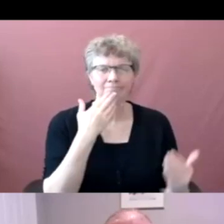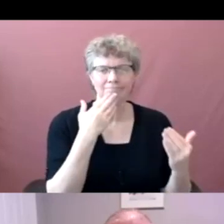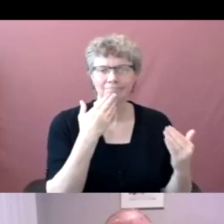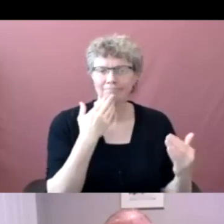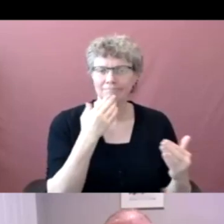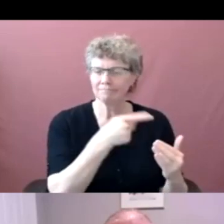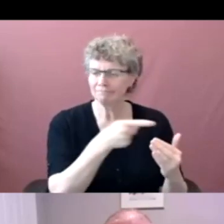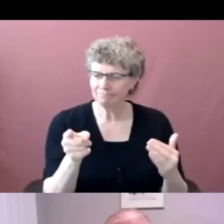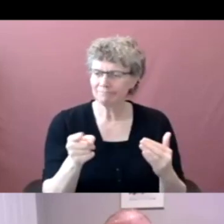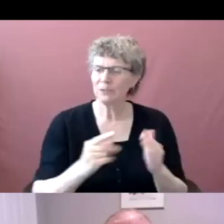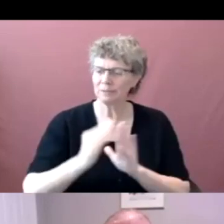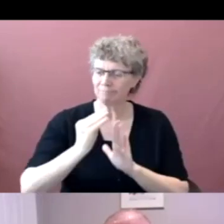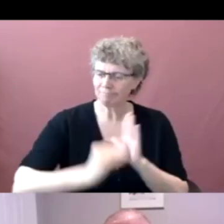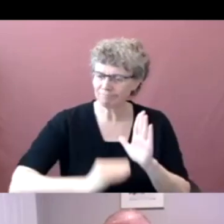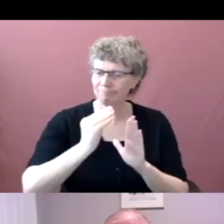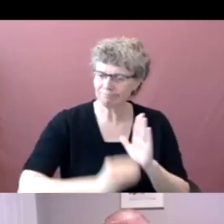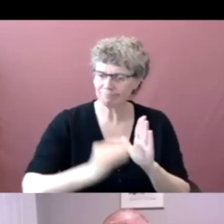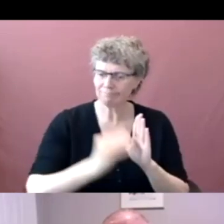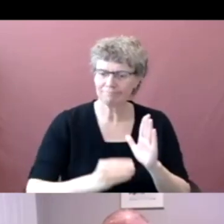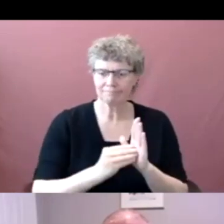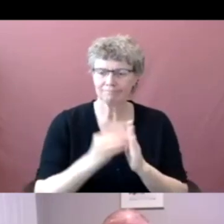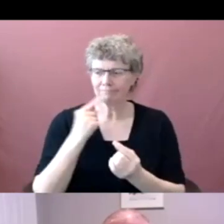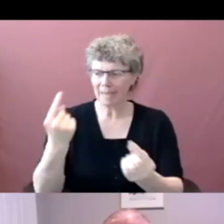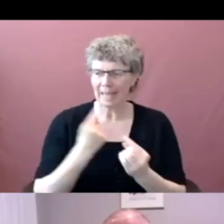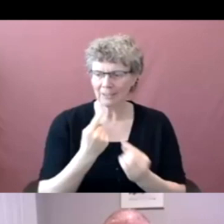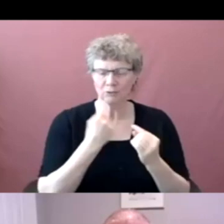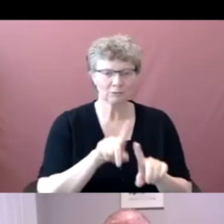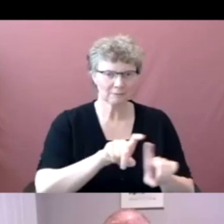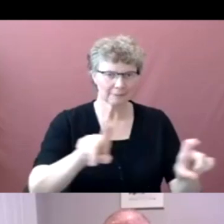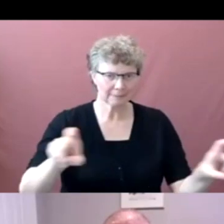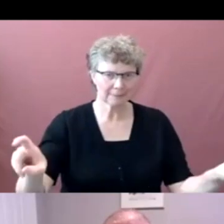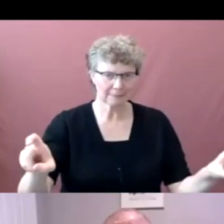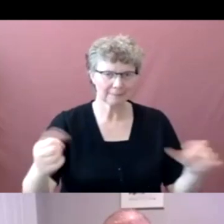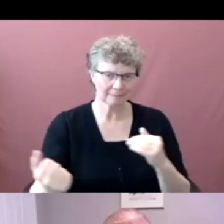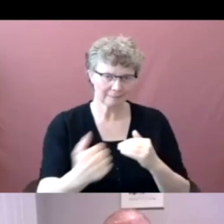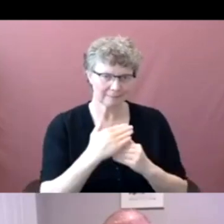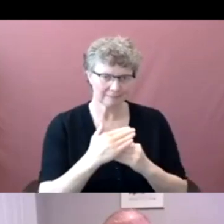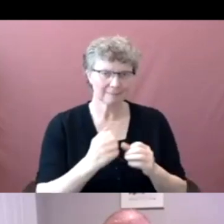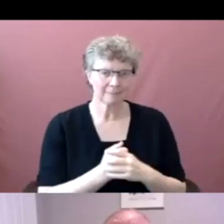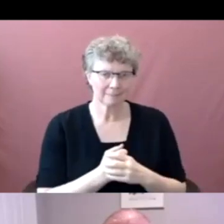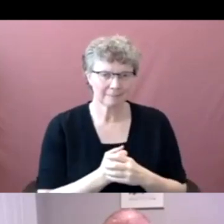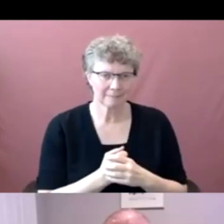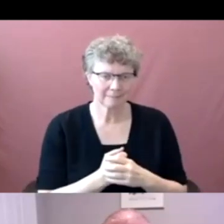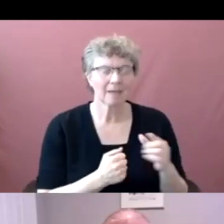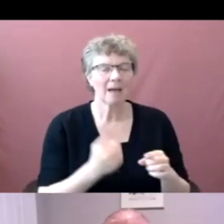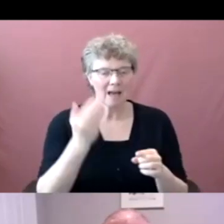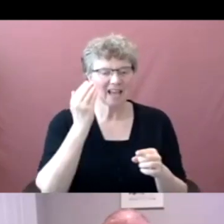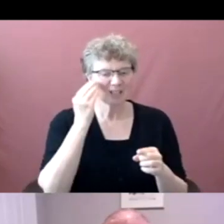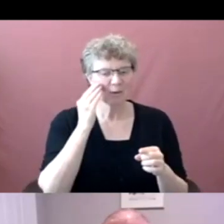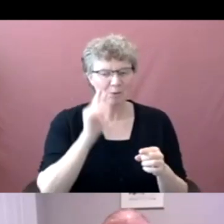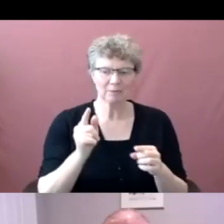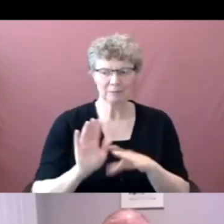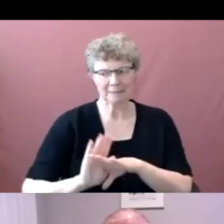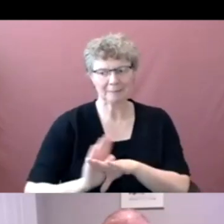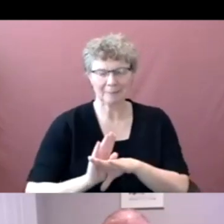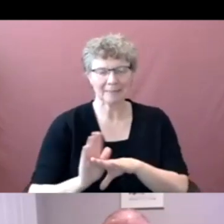in completing the discovery workbooks. I know there were lots of competing priorities and we very